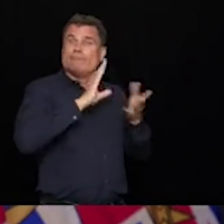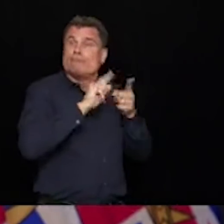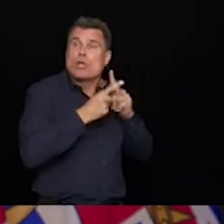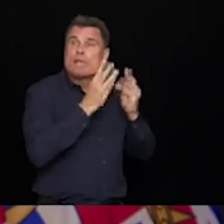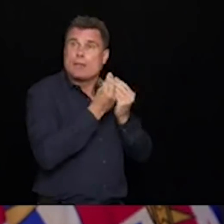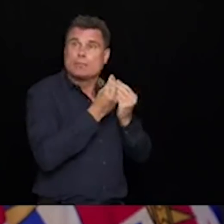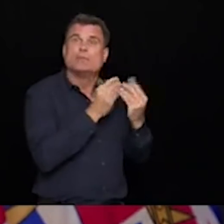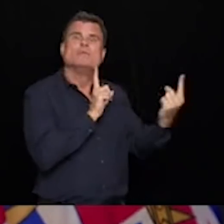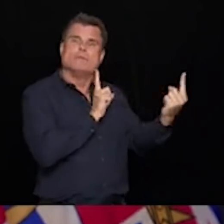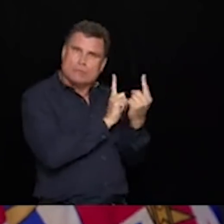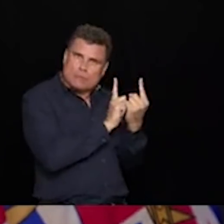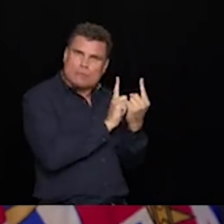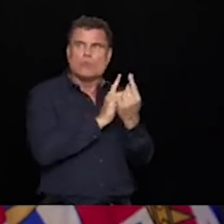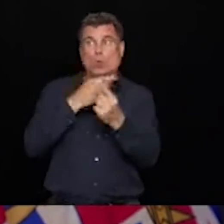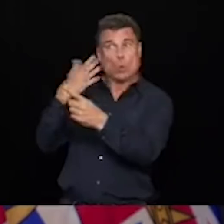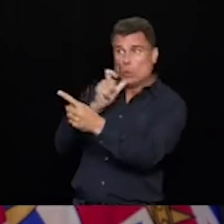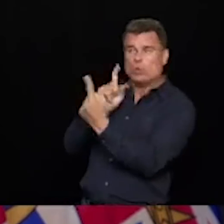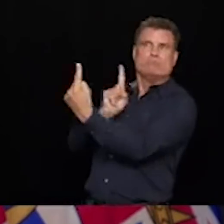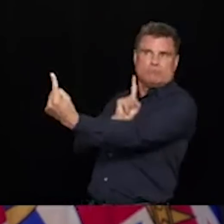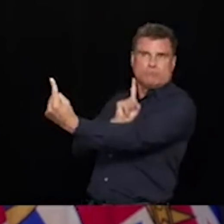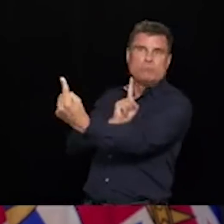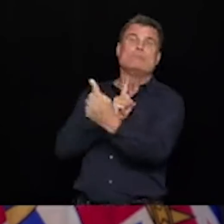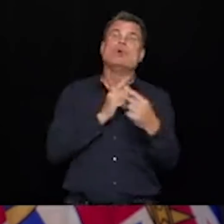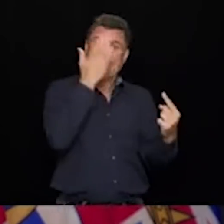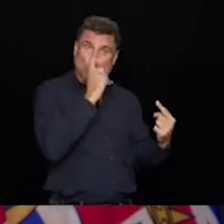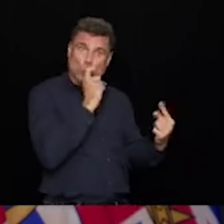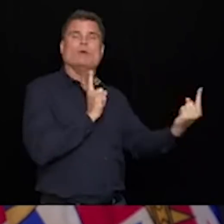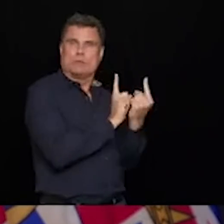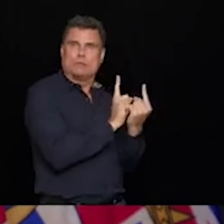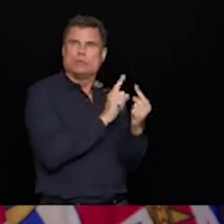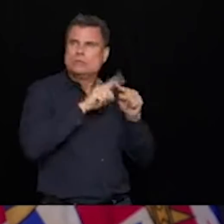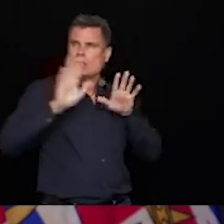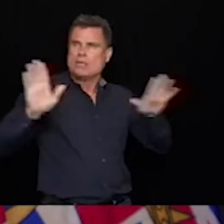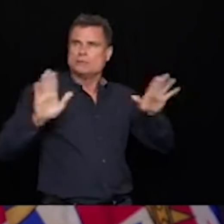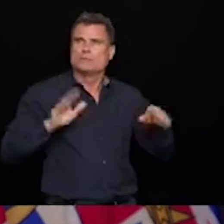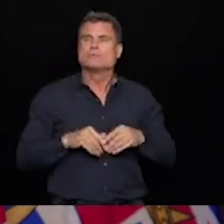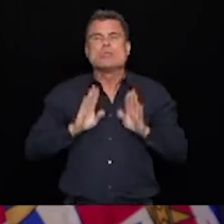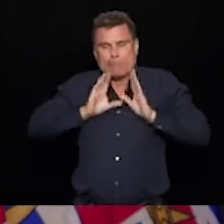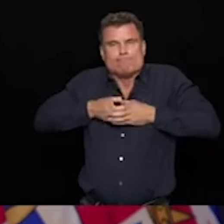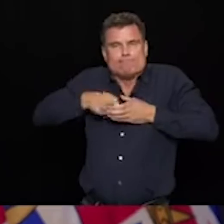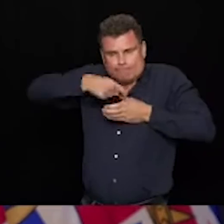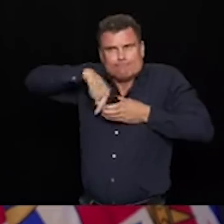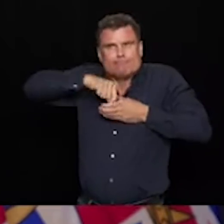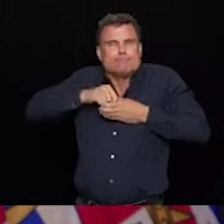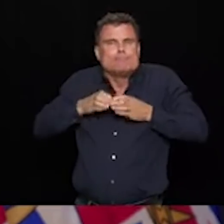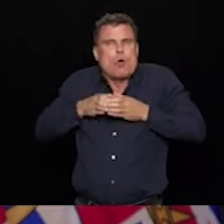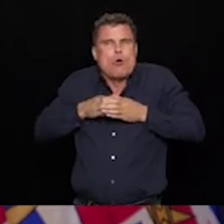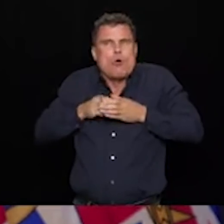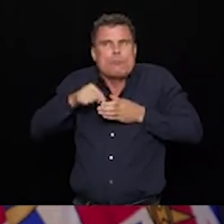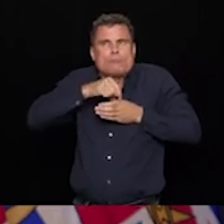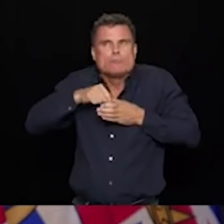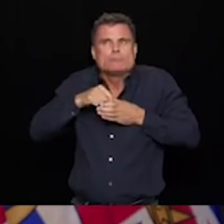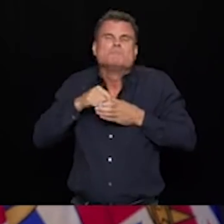and at the other end is your bubble, your immediate household bubble. Everyone else is in between. And a few